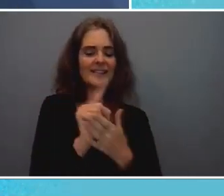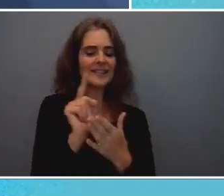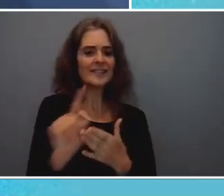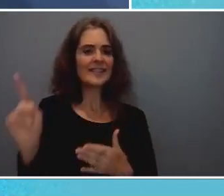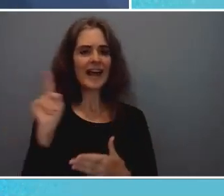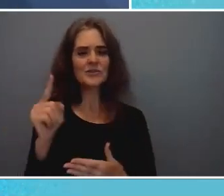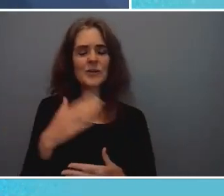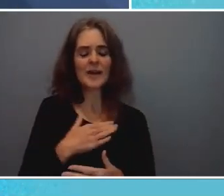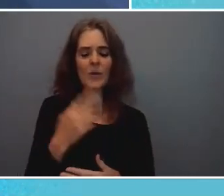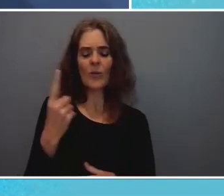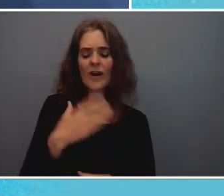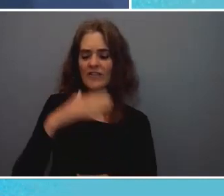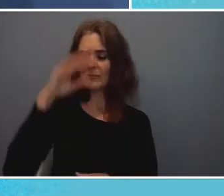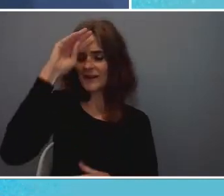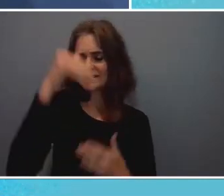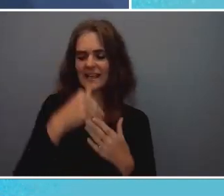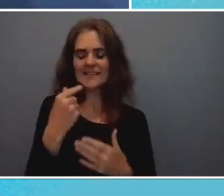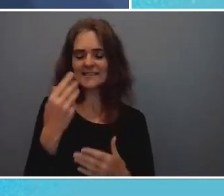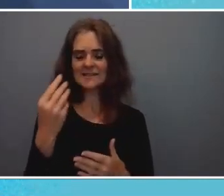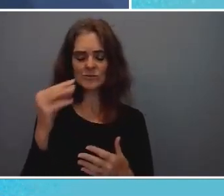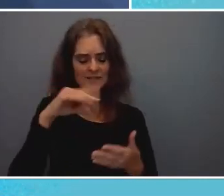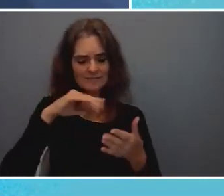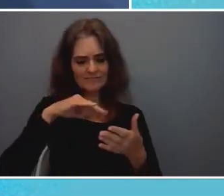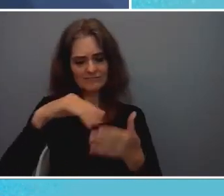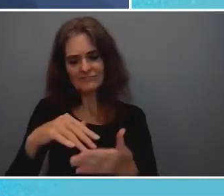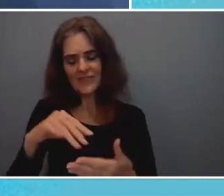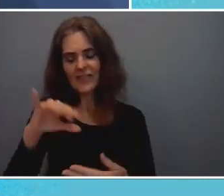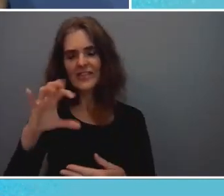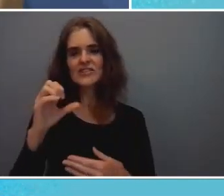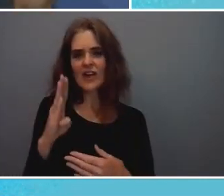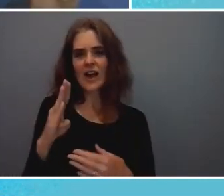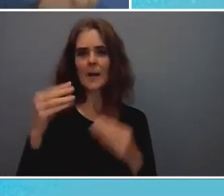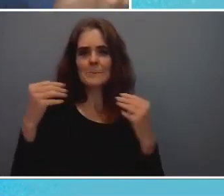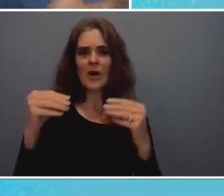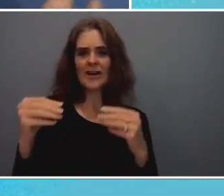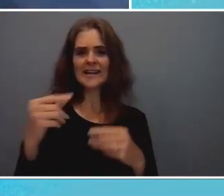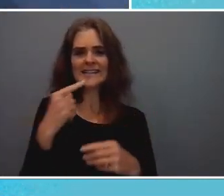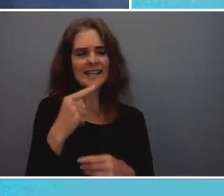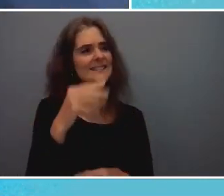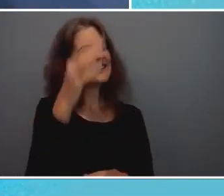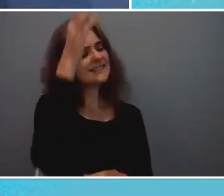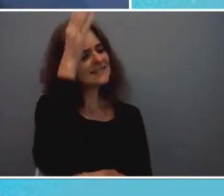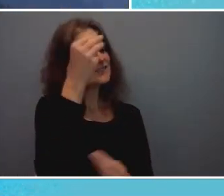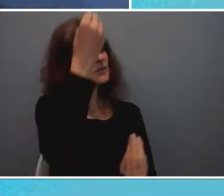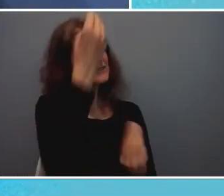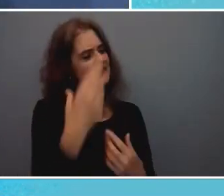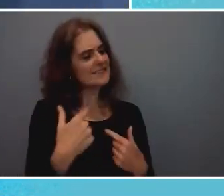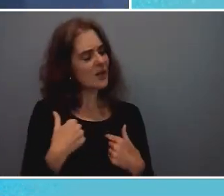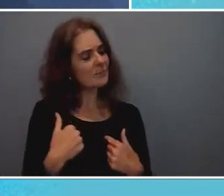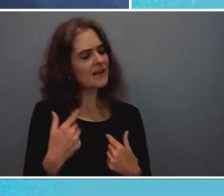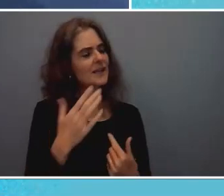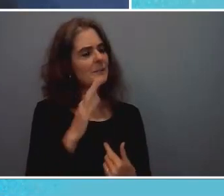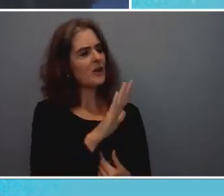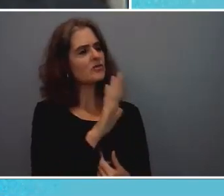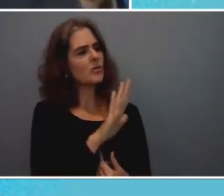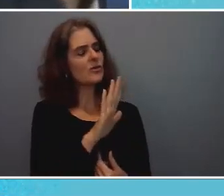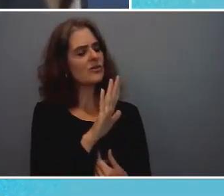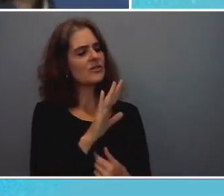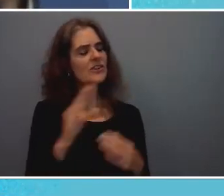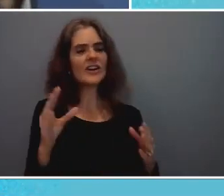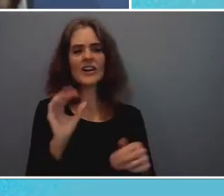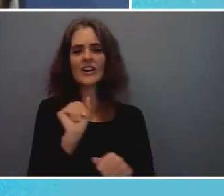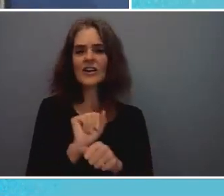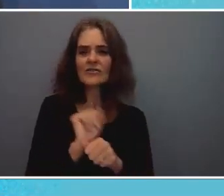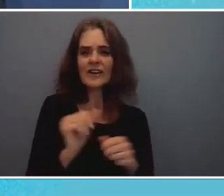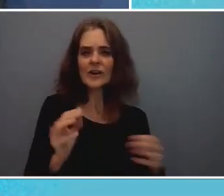he said, So, tell me about your career path as if I had planned this out. How do you end up